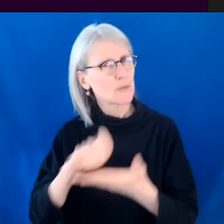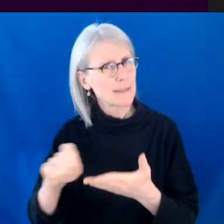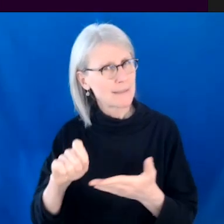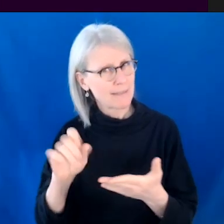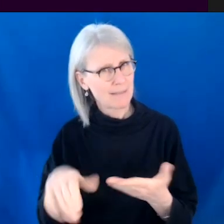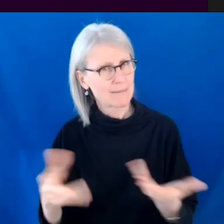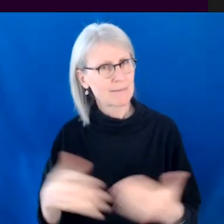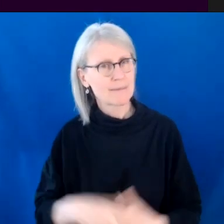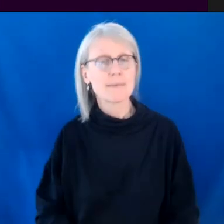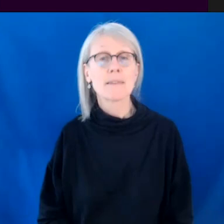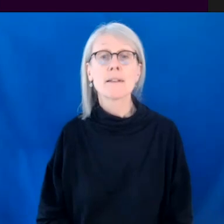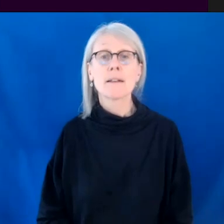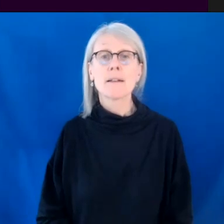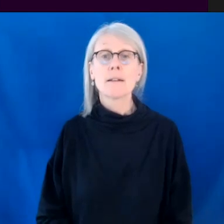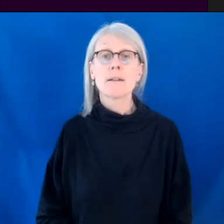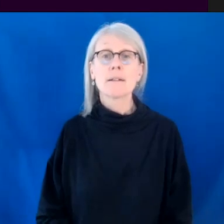Great, believable dialogue.